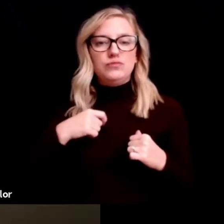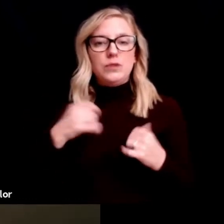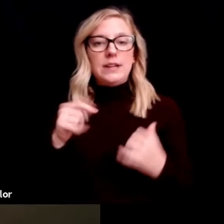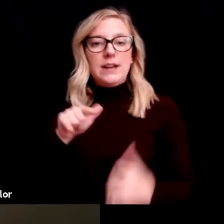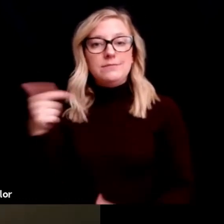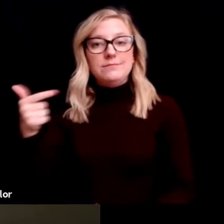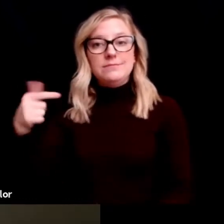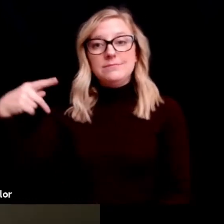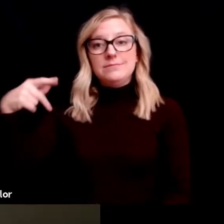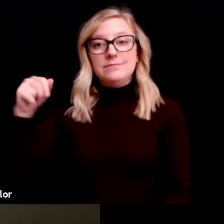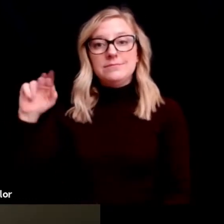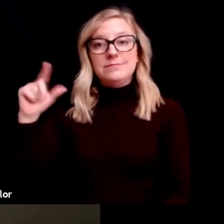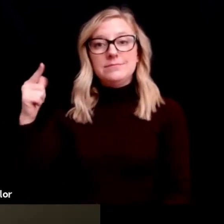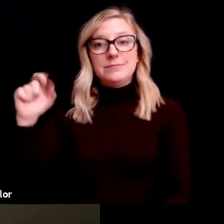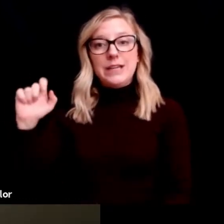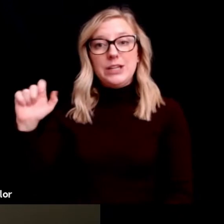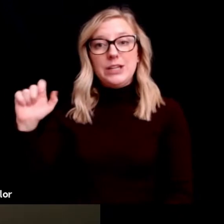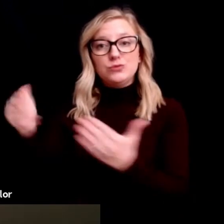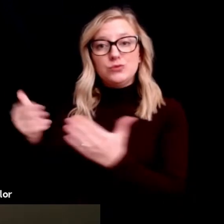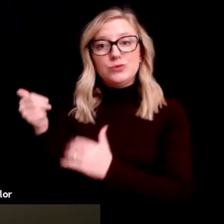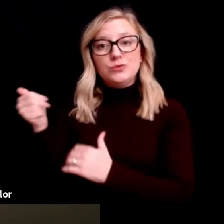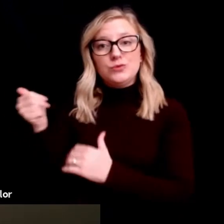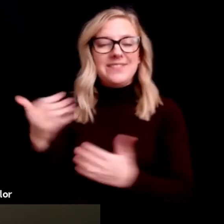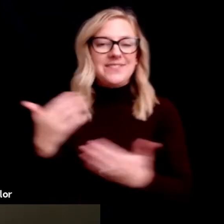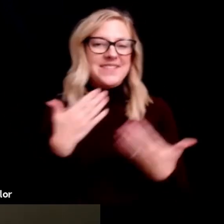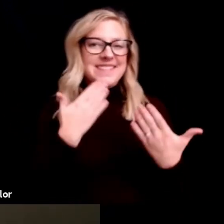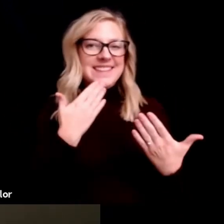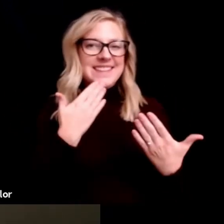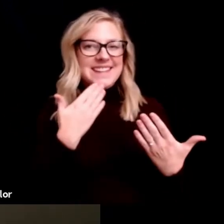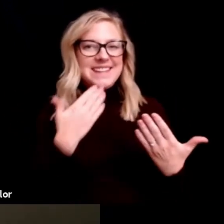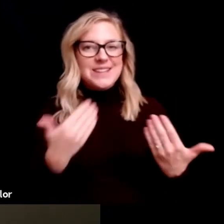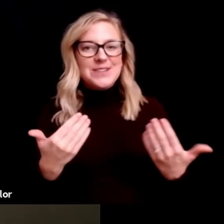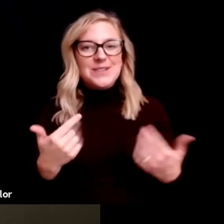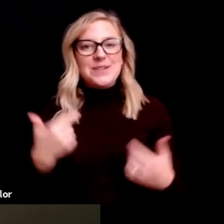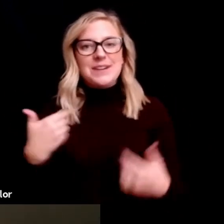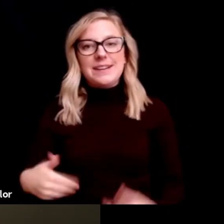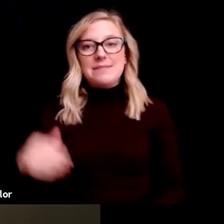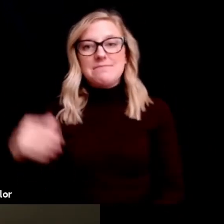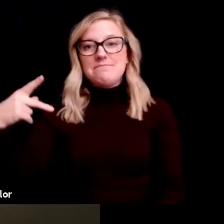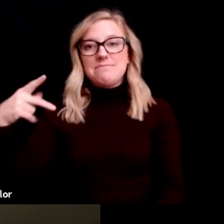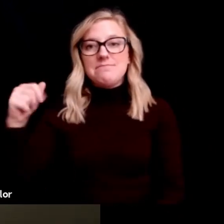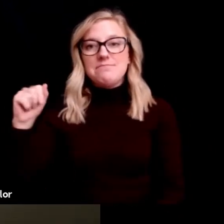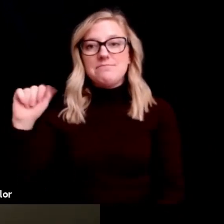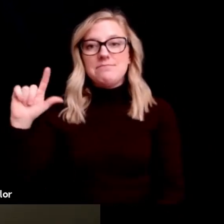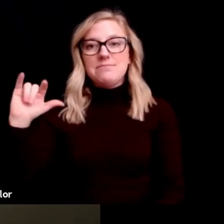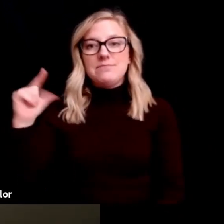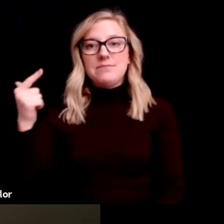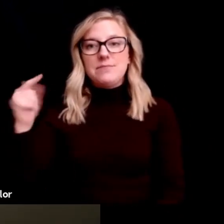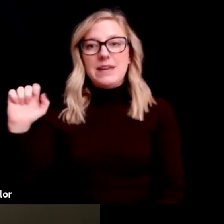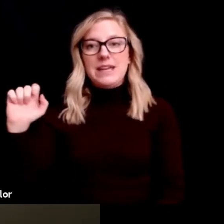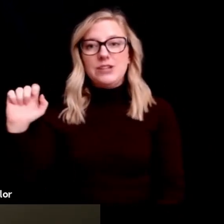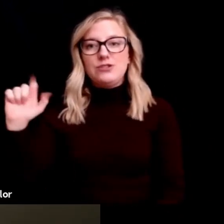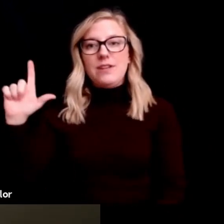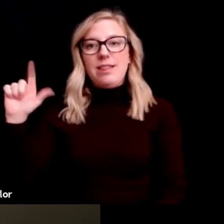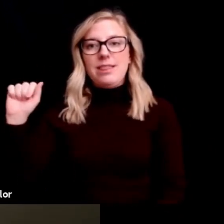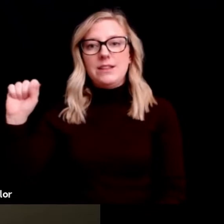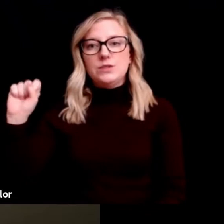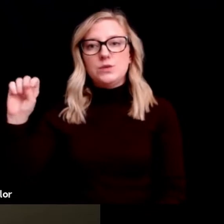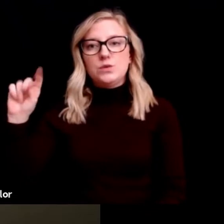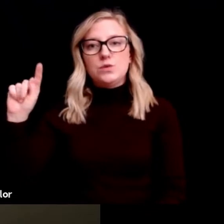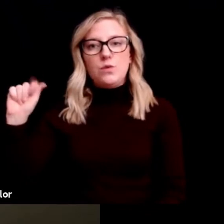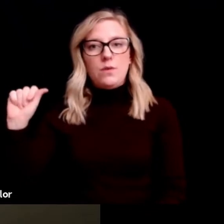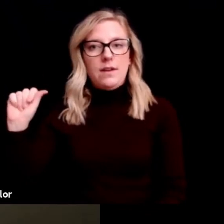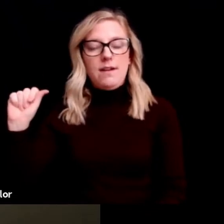Yes. First of all, thank you for having me. I am Paige Lesota. I am a woman with brown hair and